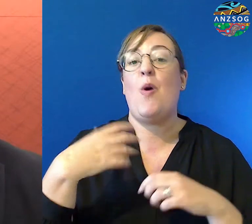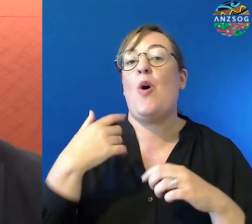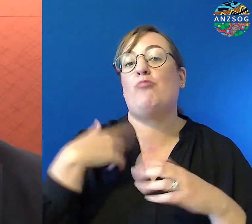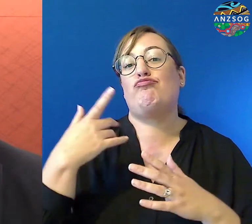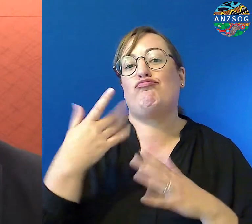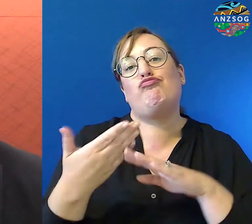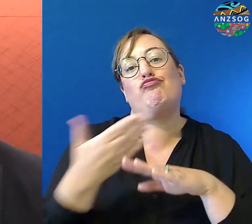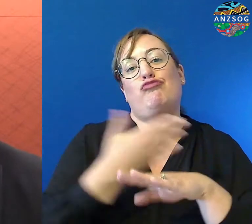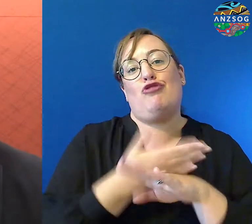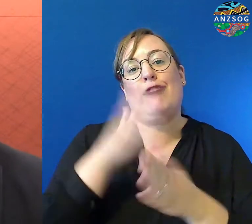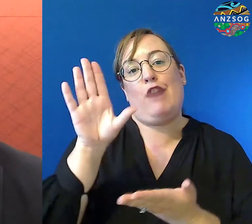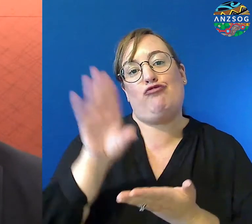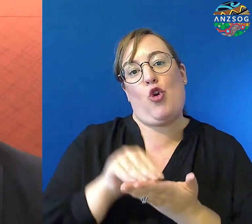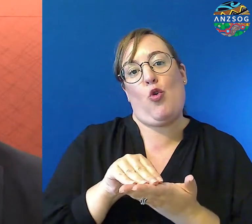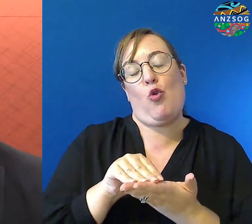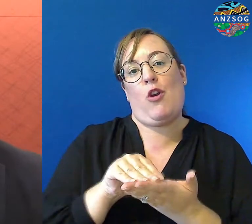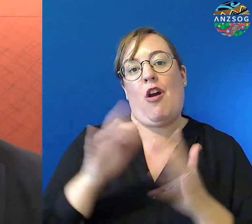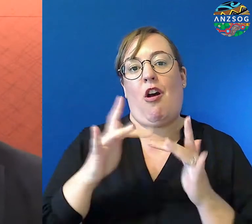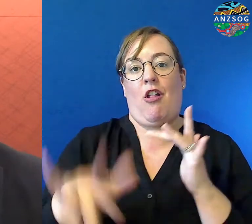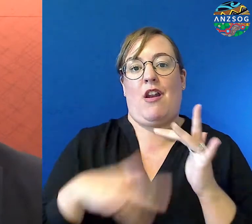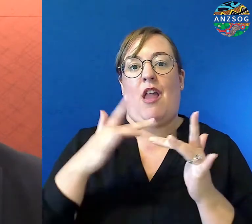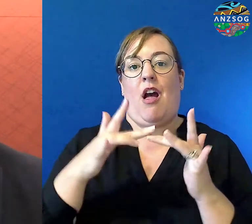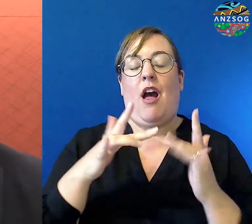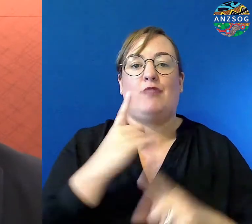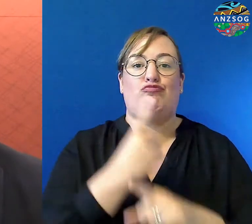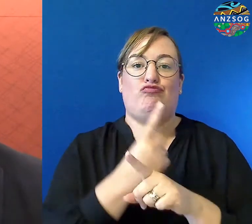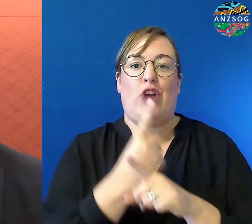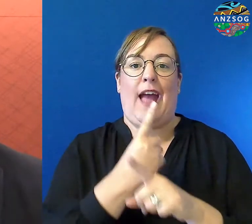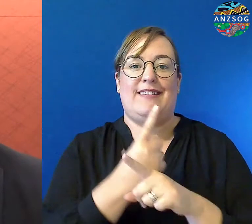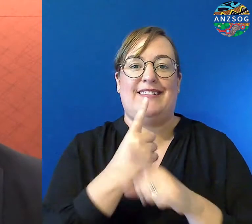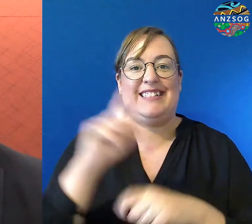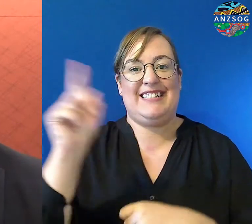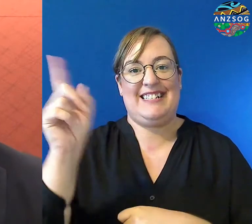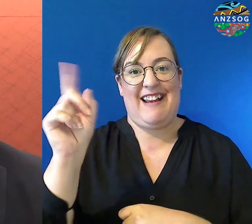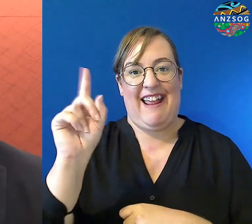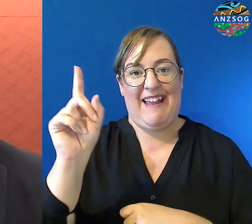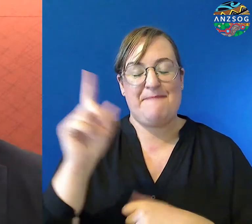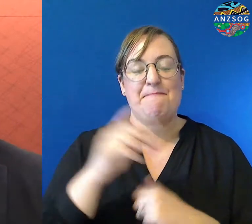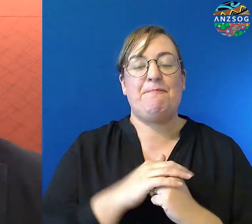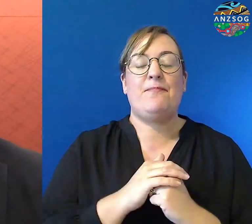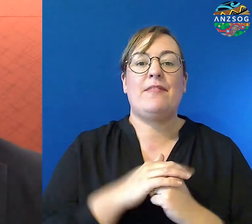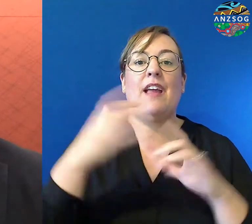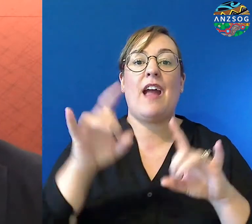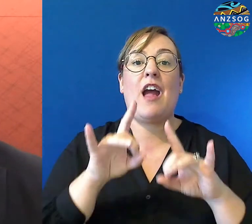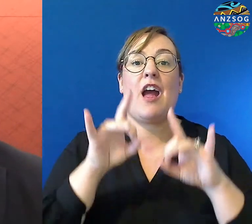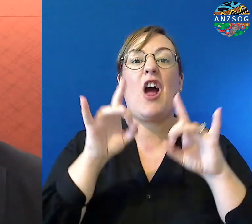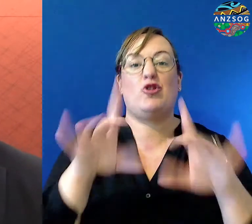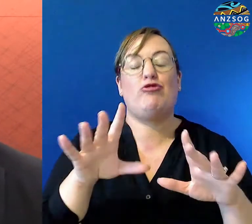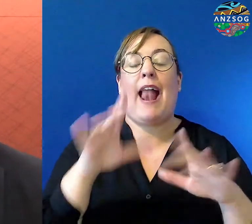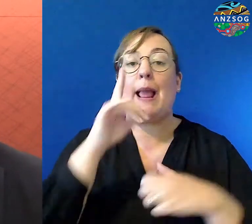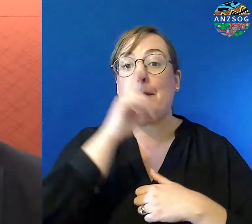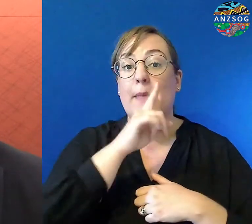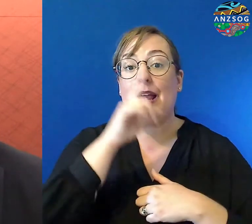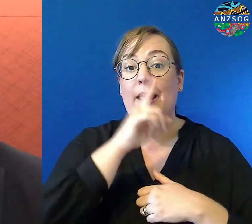conference. Had to pre-record a couple of the panellists, the Australian-based panellists